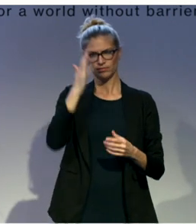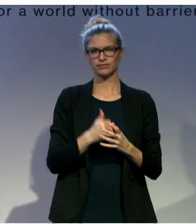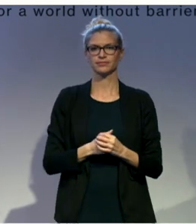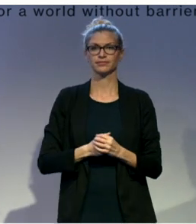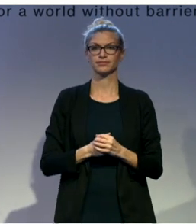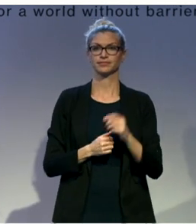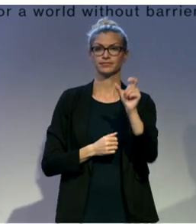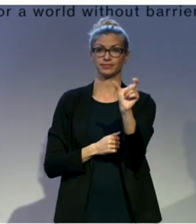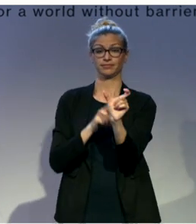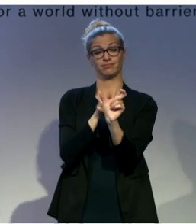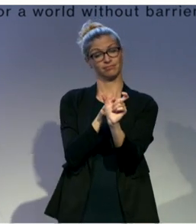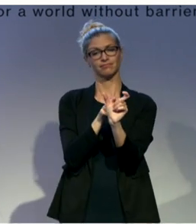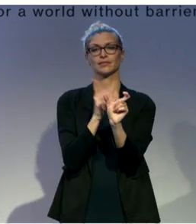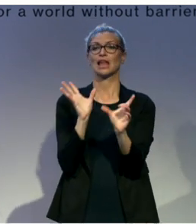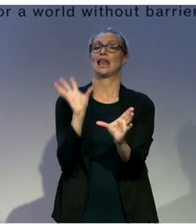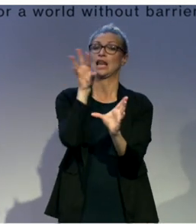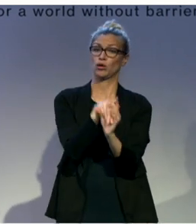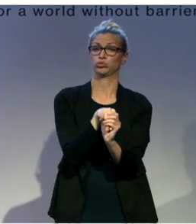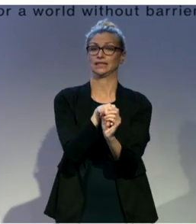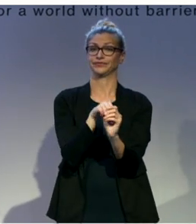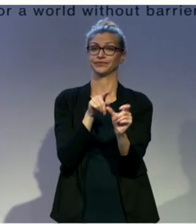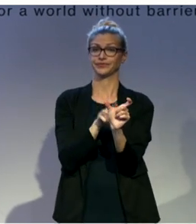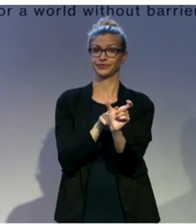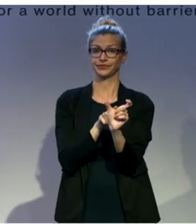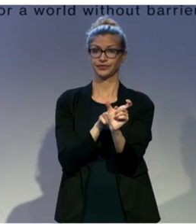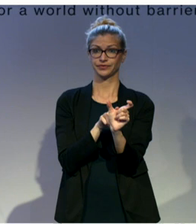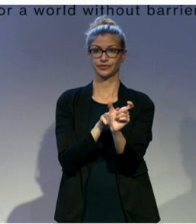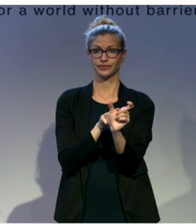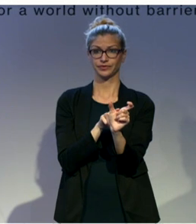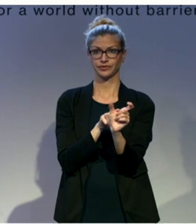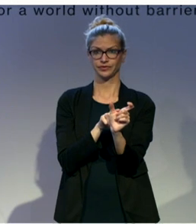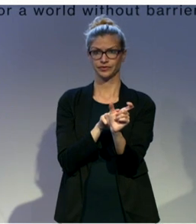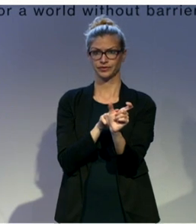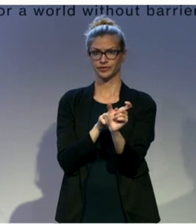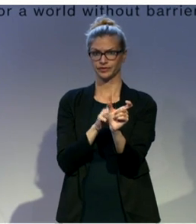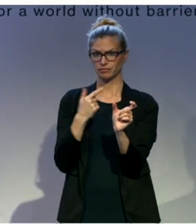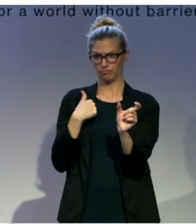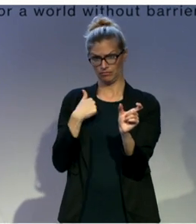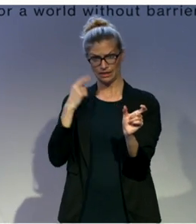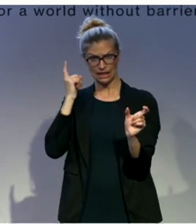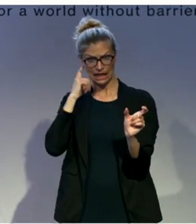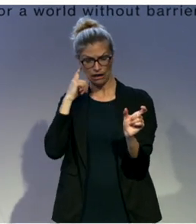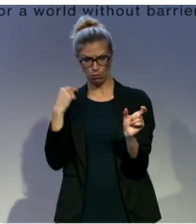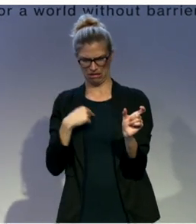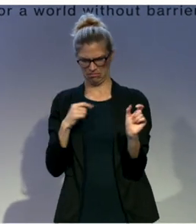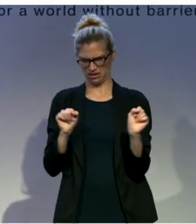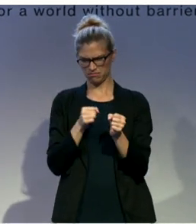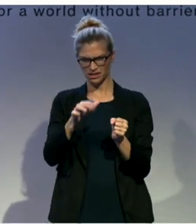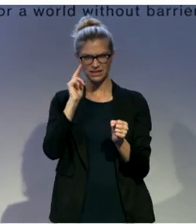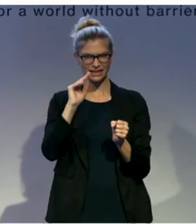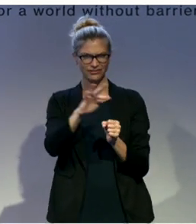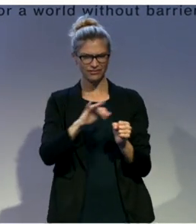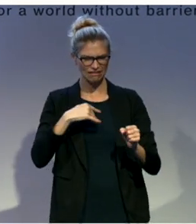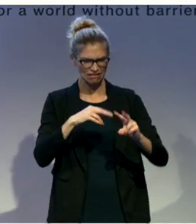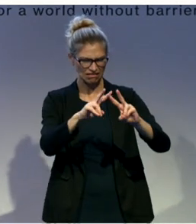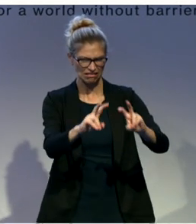meaning that I am hearing and I cannot do adequate research without including my colleagues who are deaf and this is their